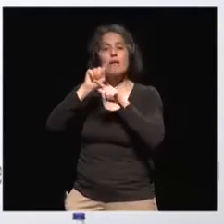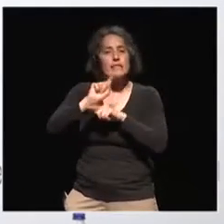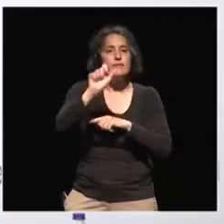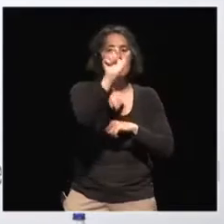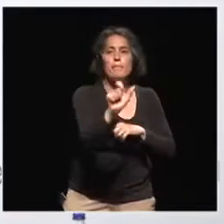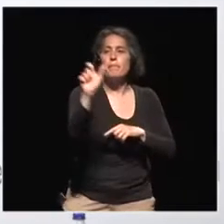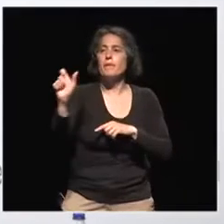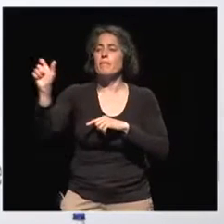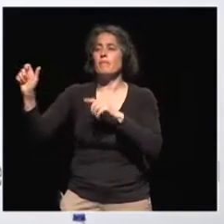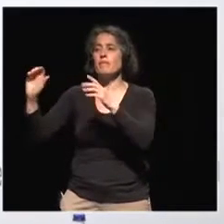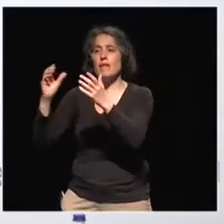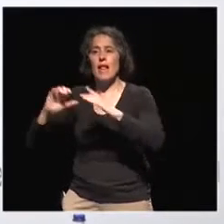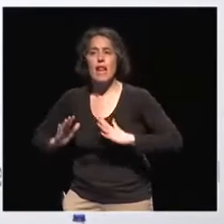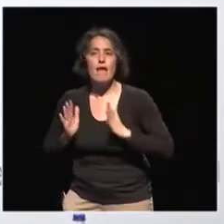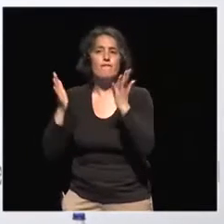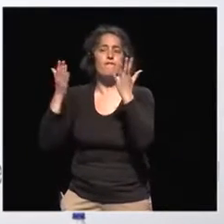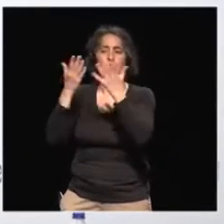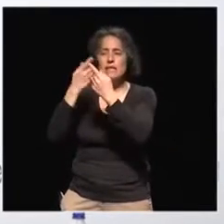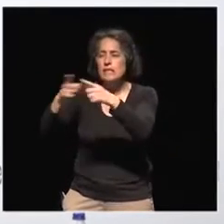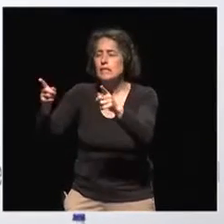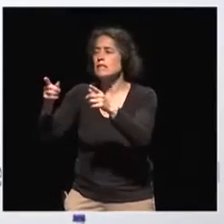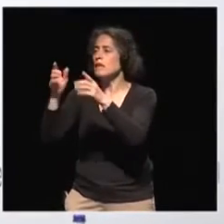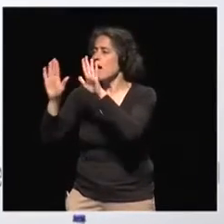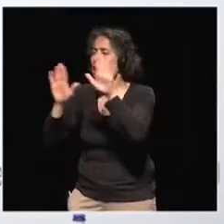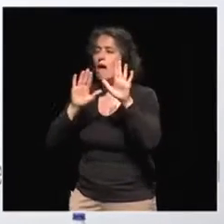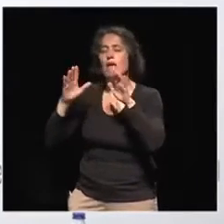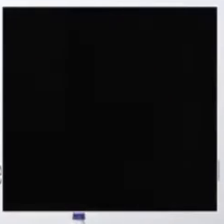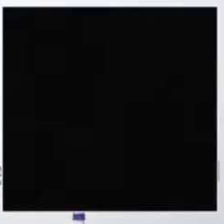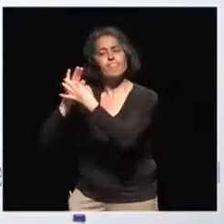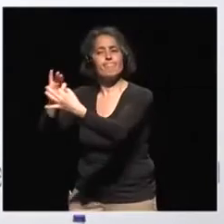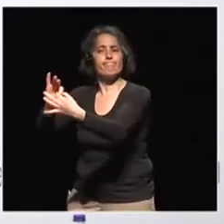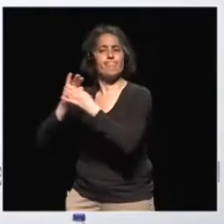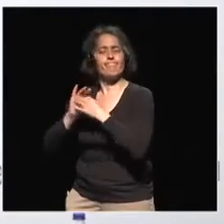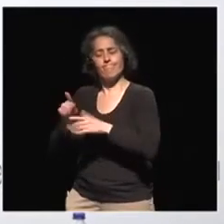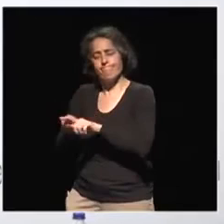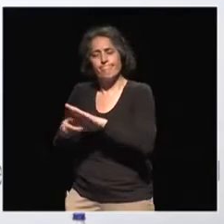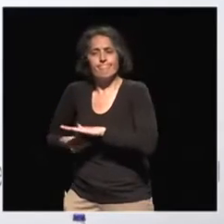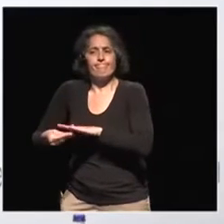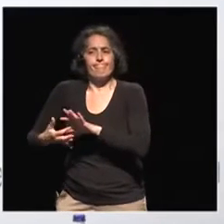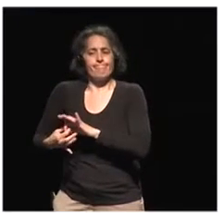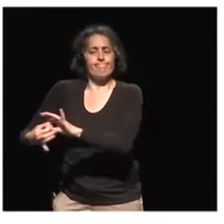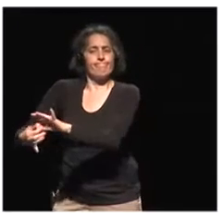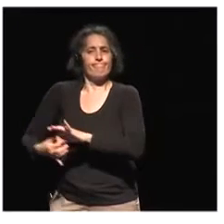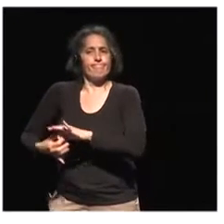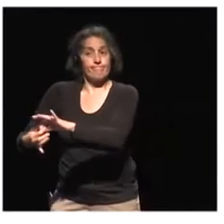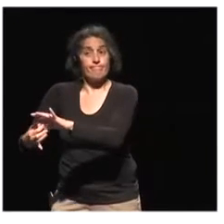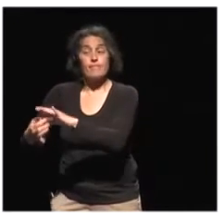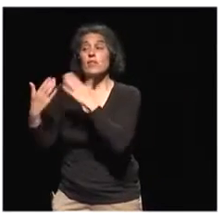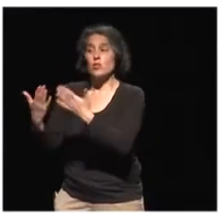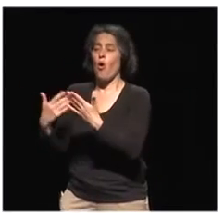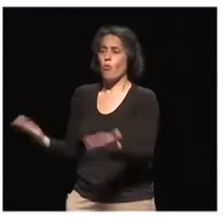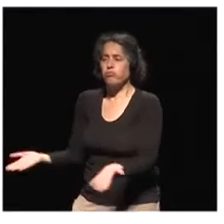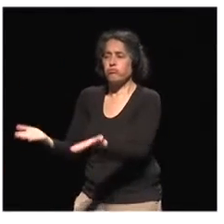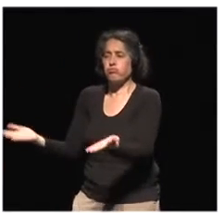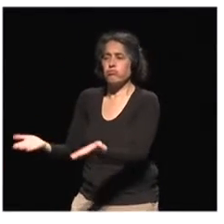And there is need to definitely build an education system which values